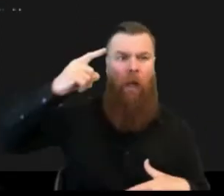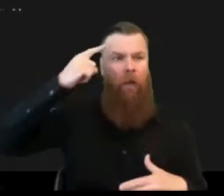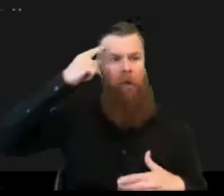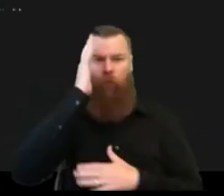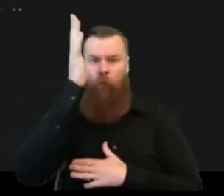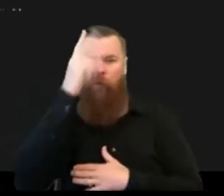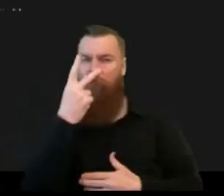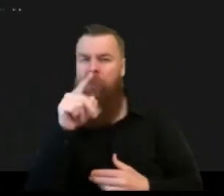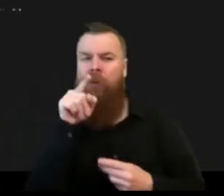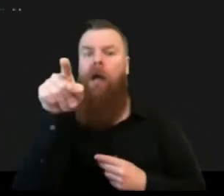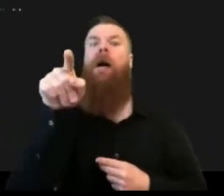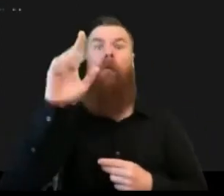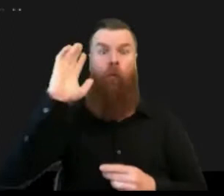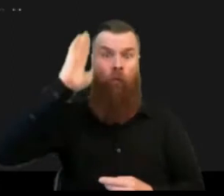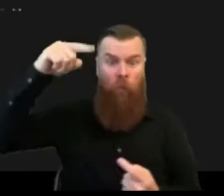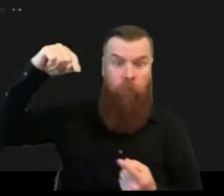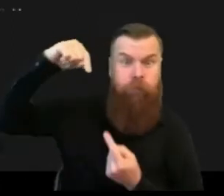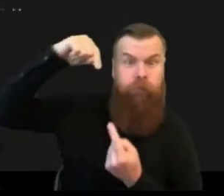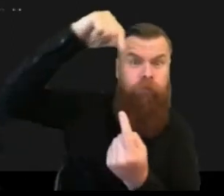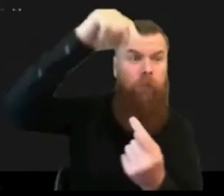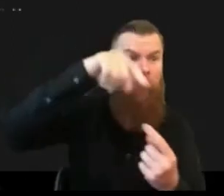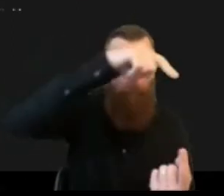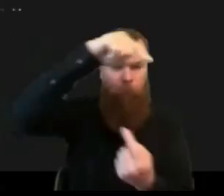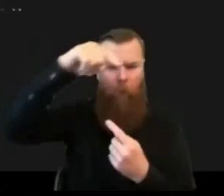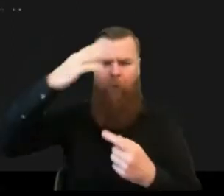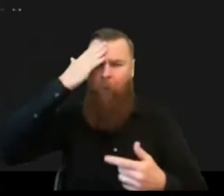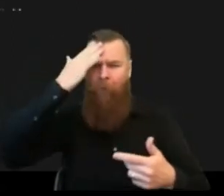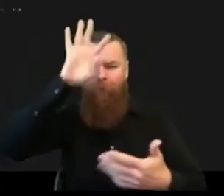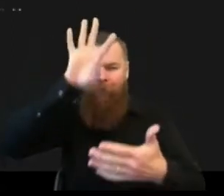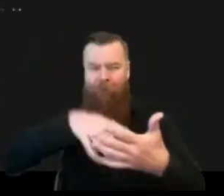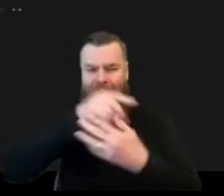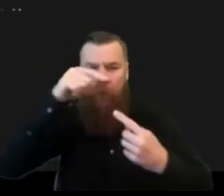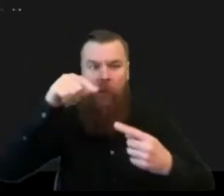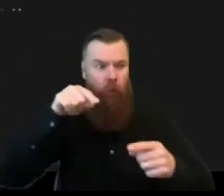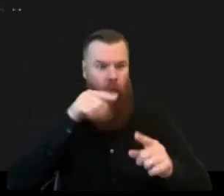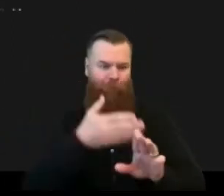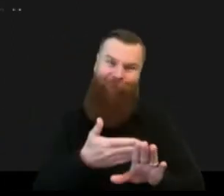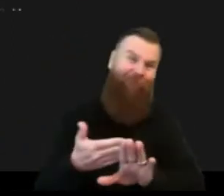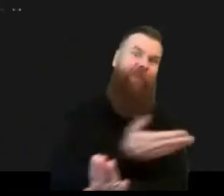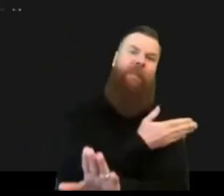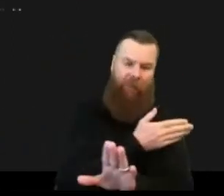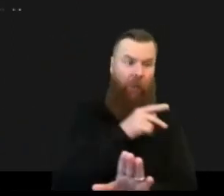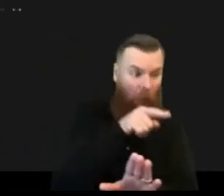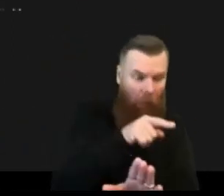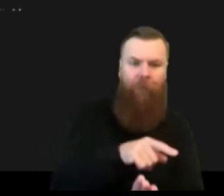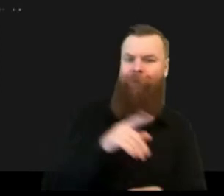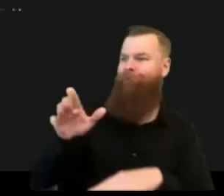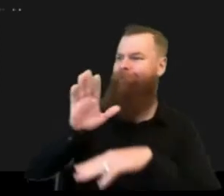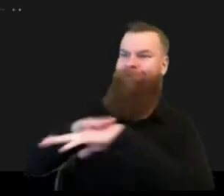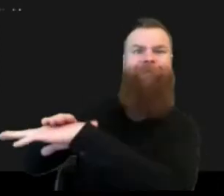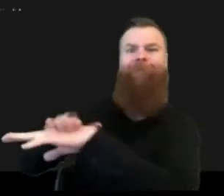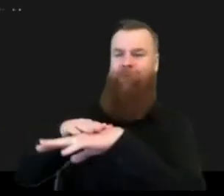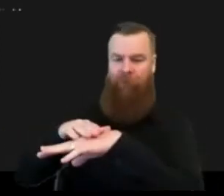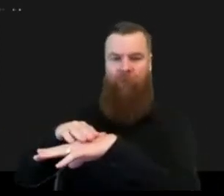impact a certain countries and you know in this respect you know it was mentioned that especially having